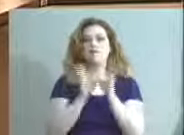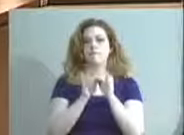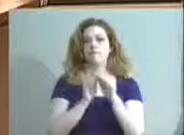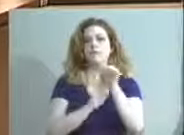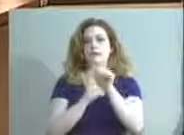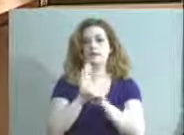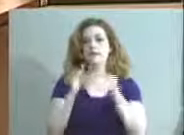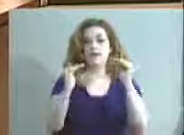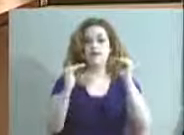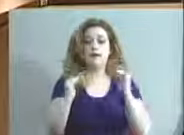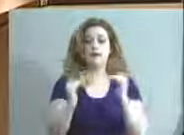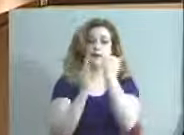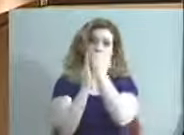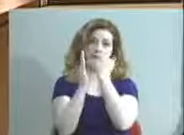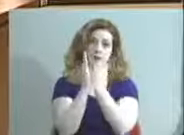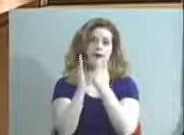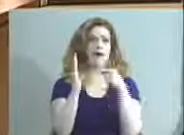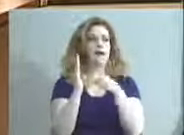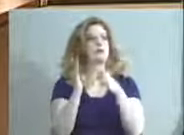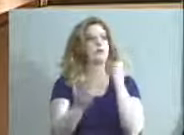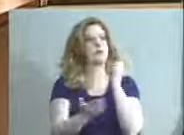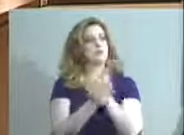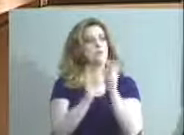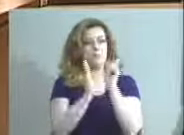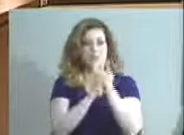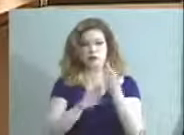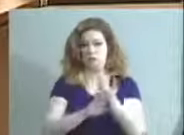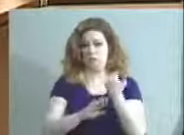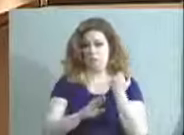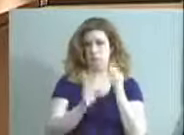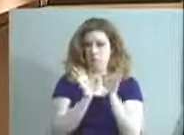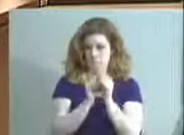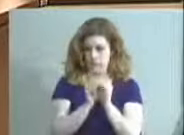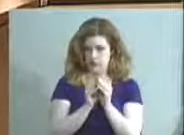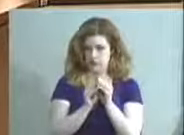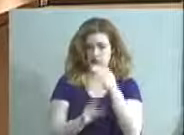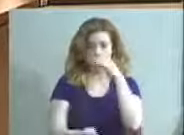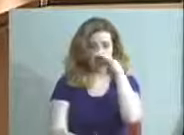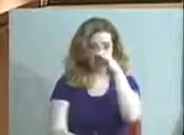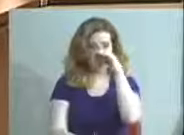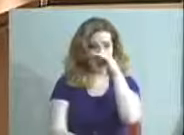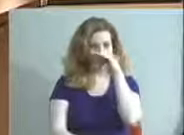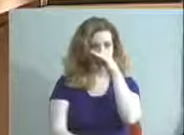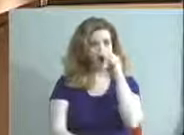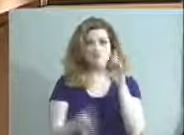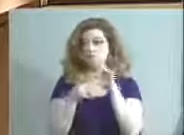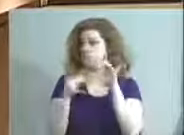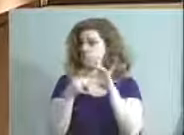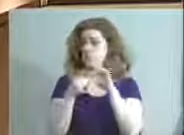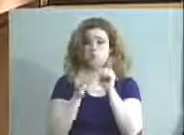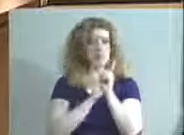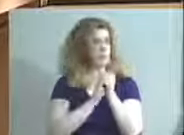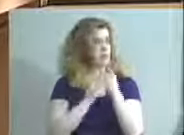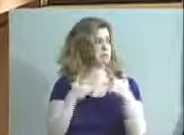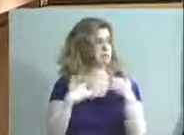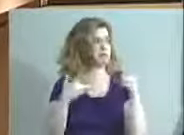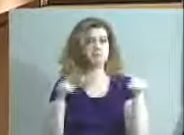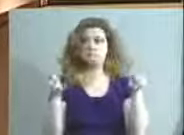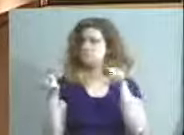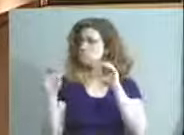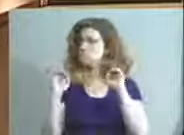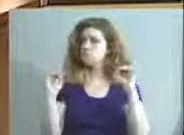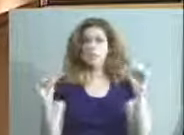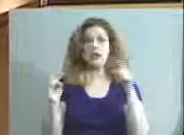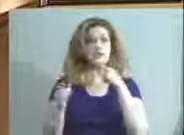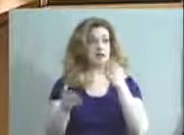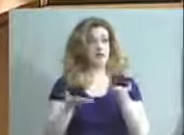The next item is to approve the minutes of the prior meeting. Is there any comment on the minutes? Hearing none, is there a motion